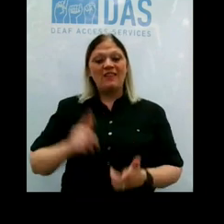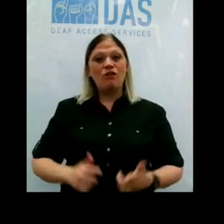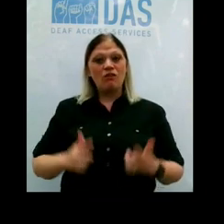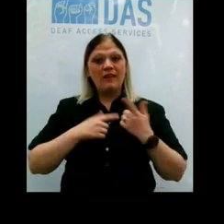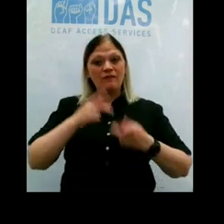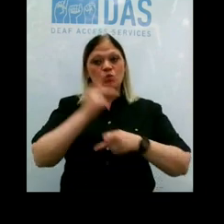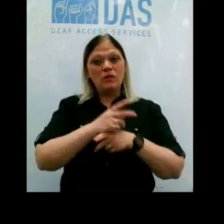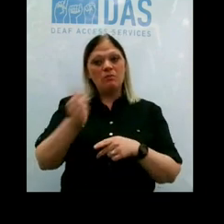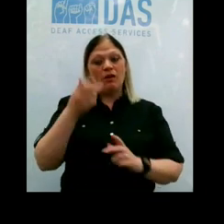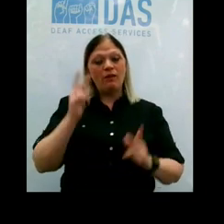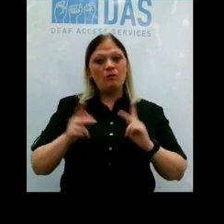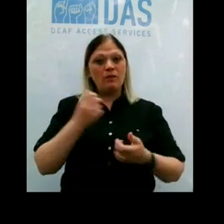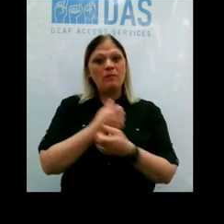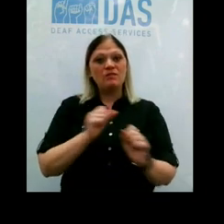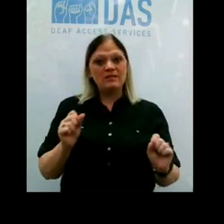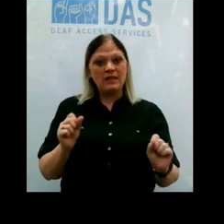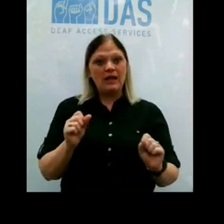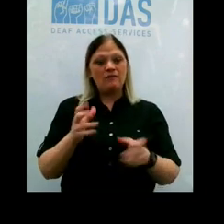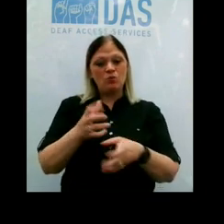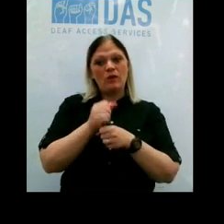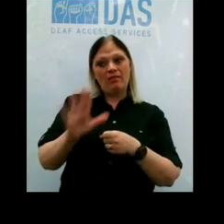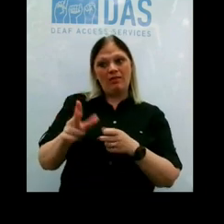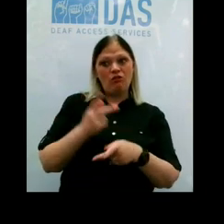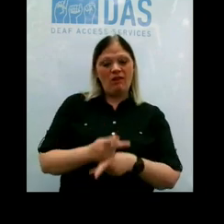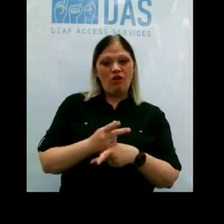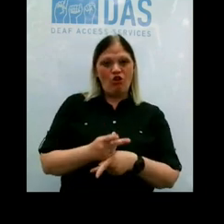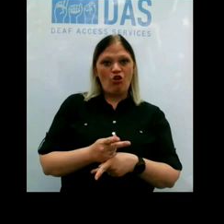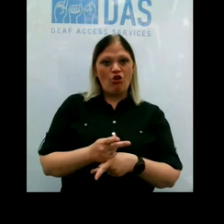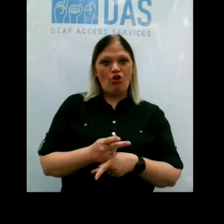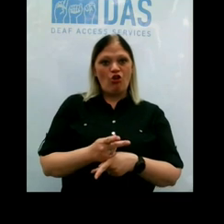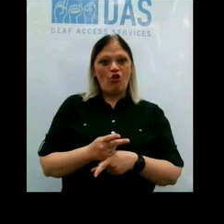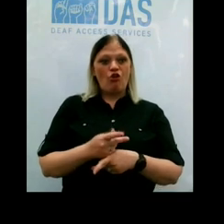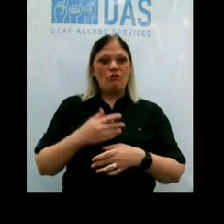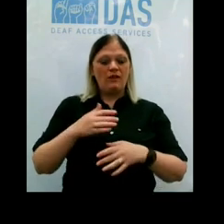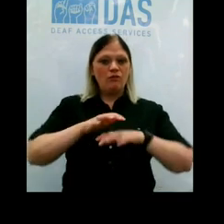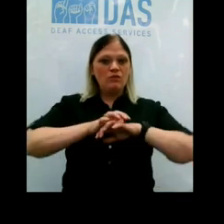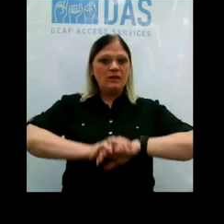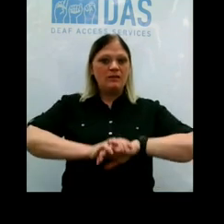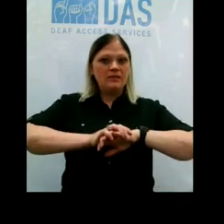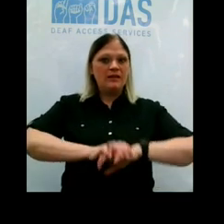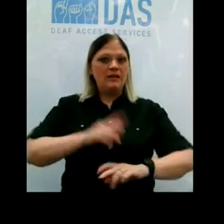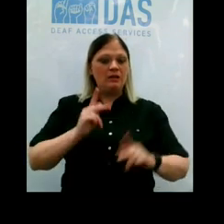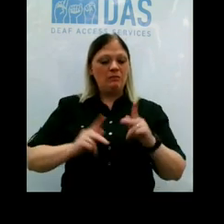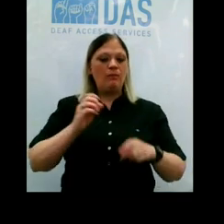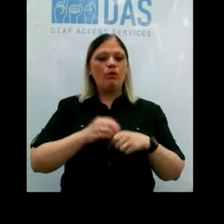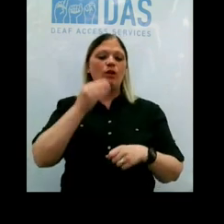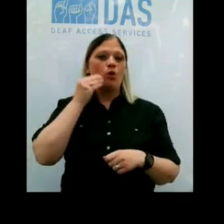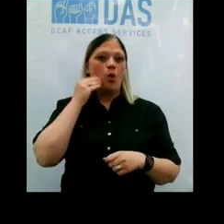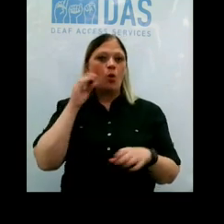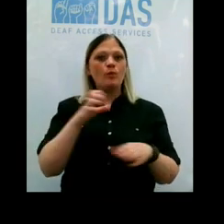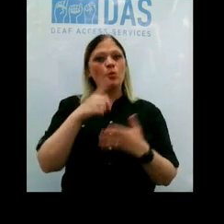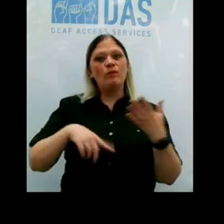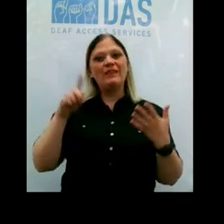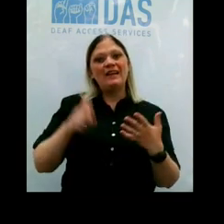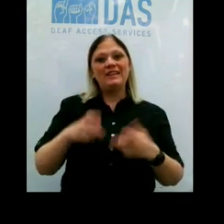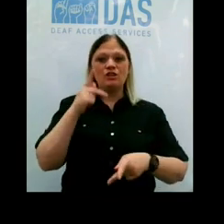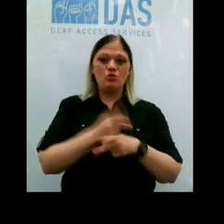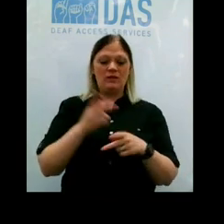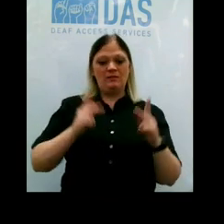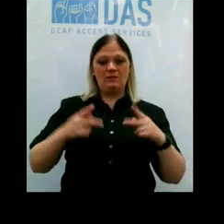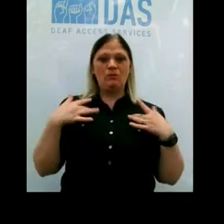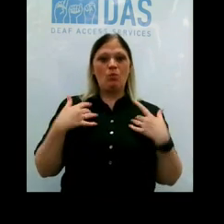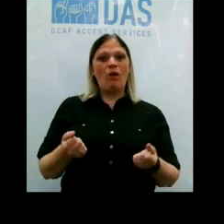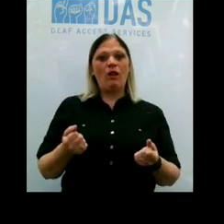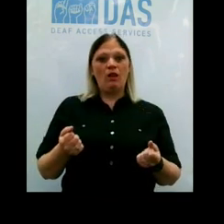and getting them to the hospital to the care that they need, resuscitating people in their homes, mean, doing what they need to keep people well. You know,